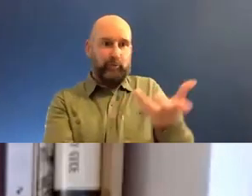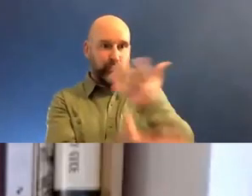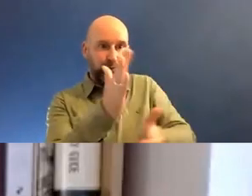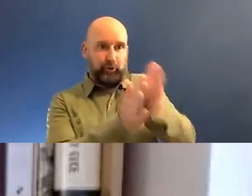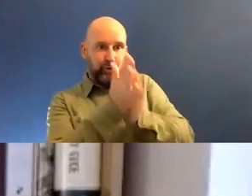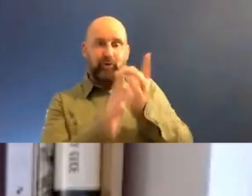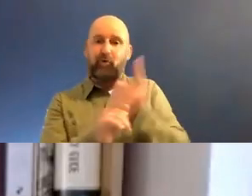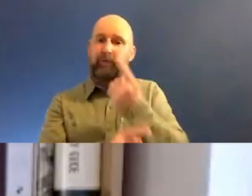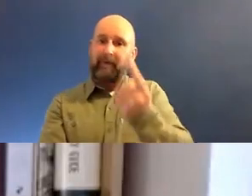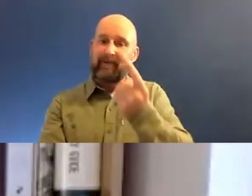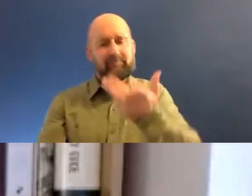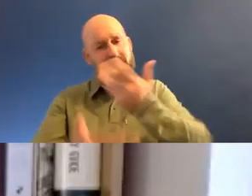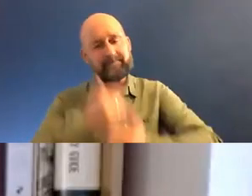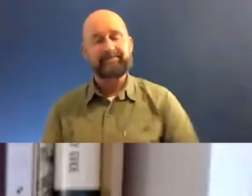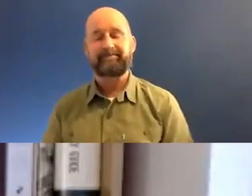heard?